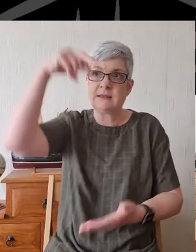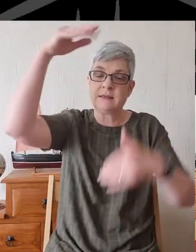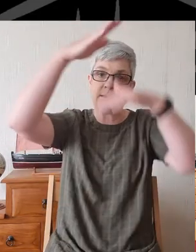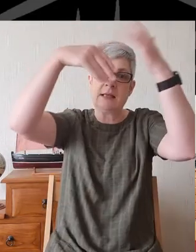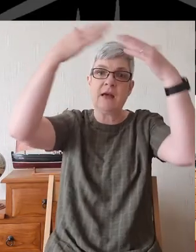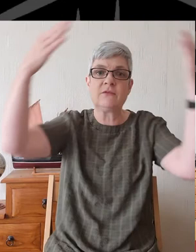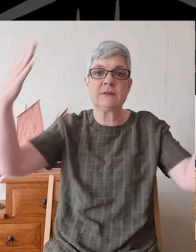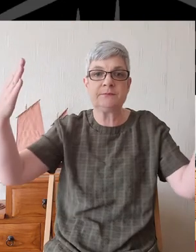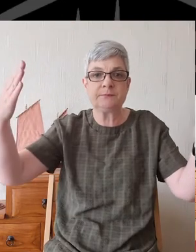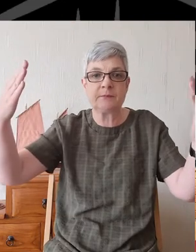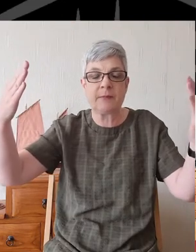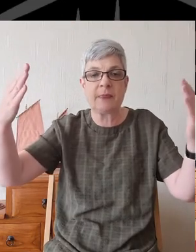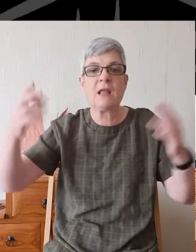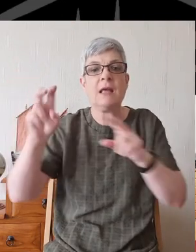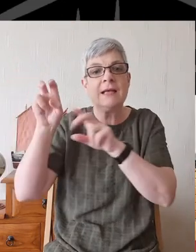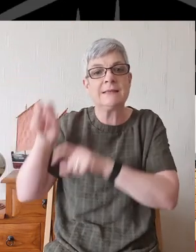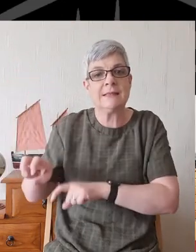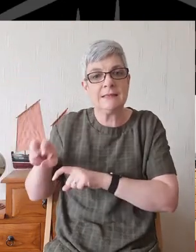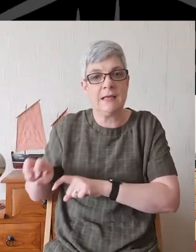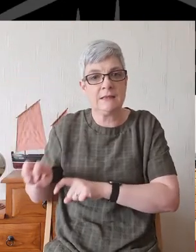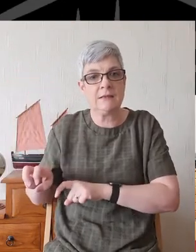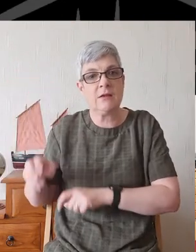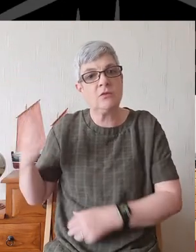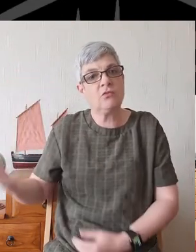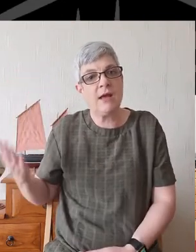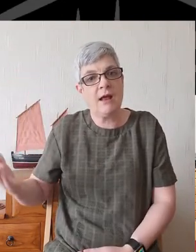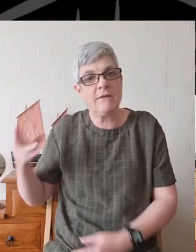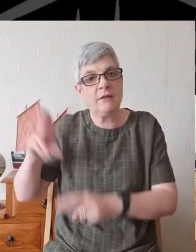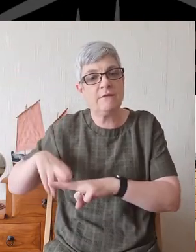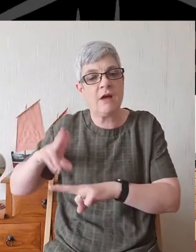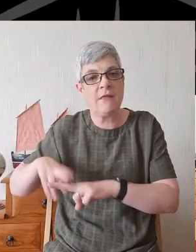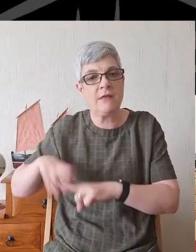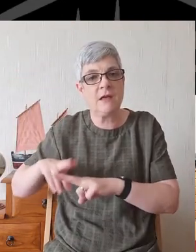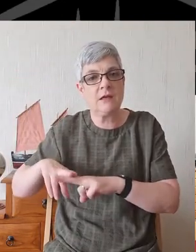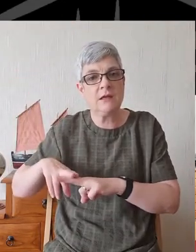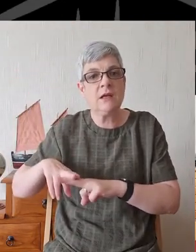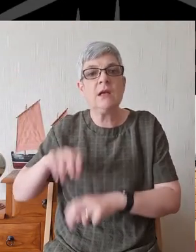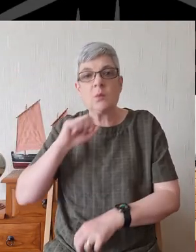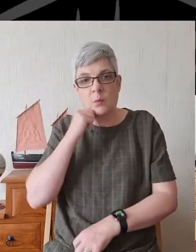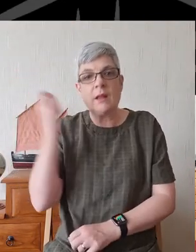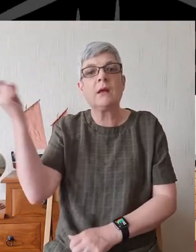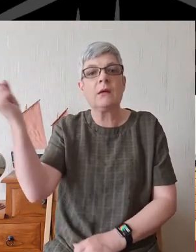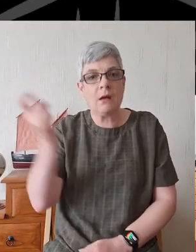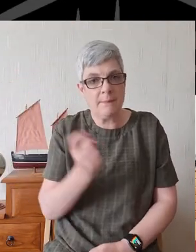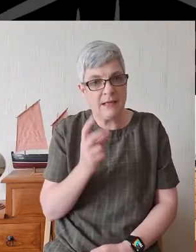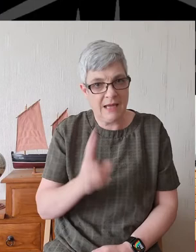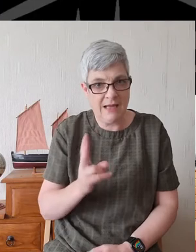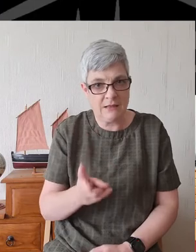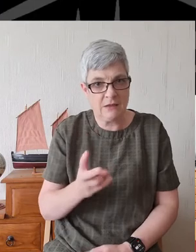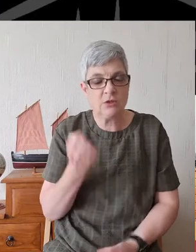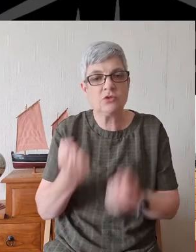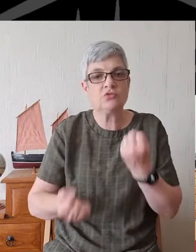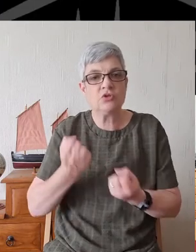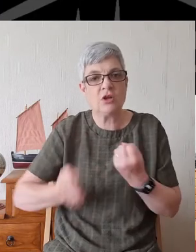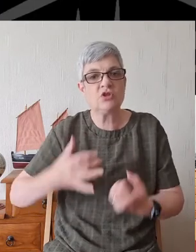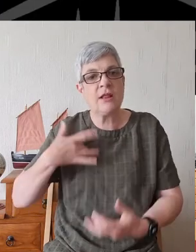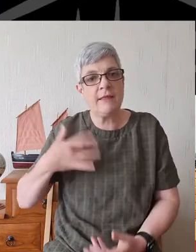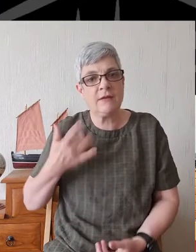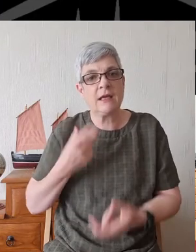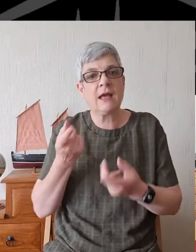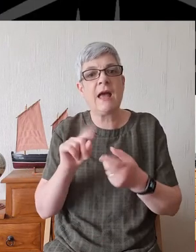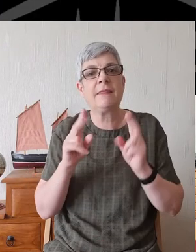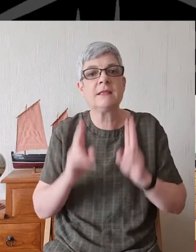He is seated at the right hand of fire And through our name To judge the living and the dead